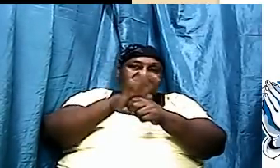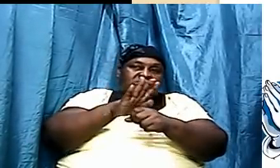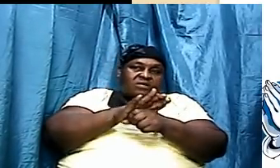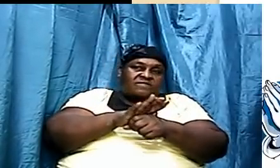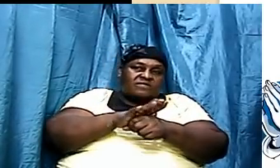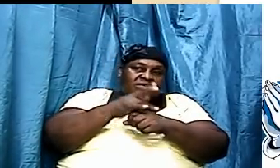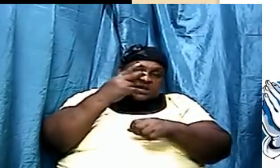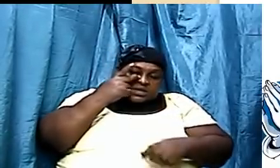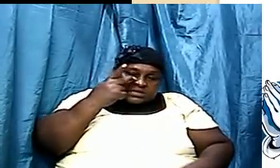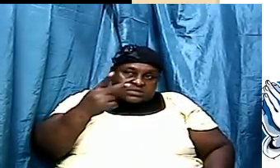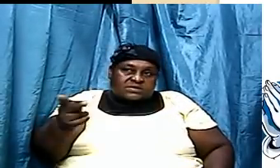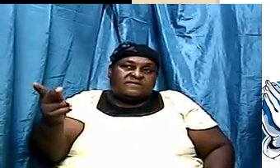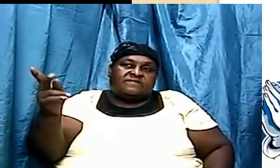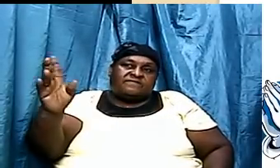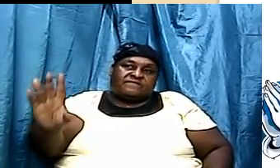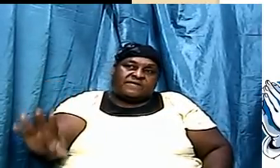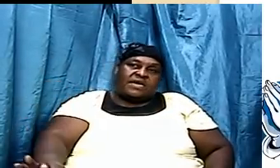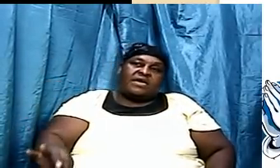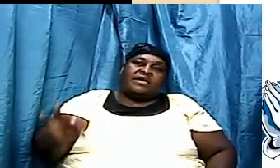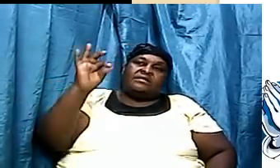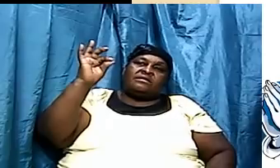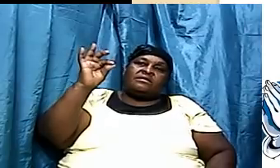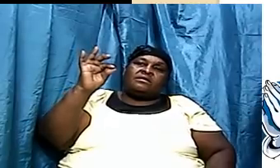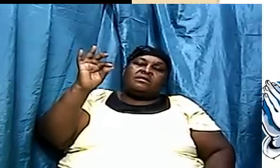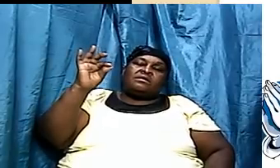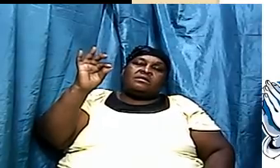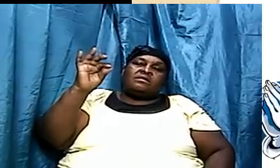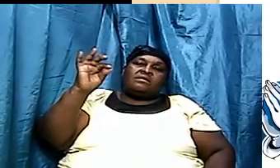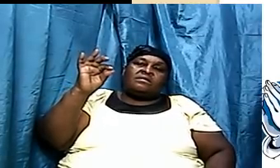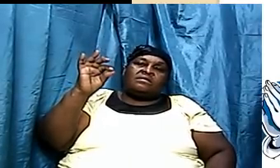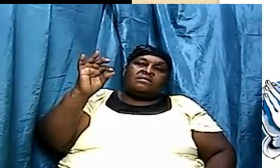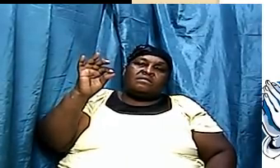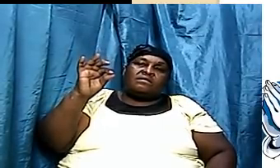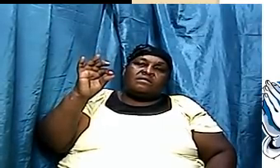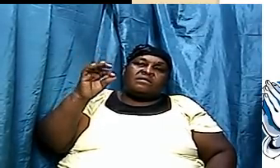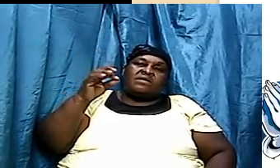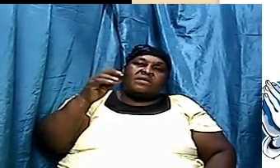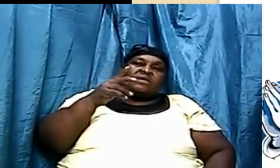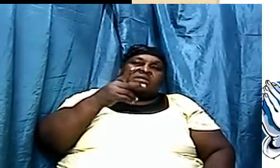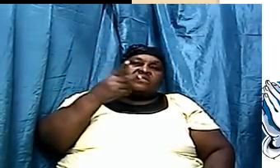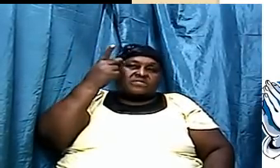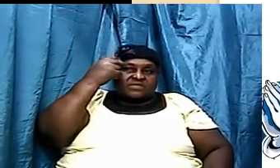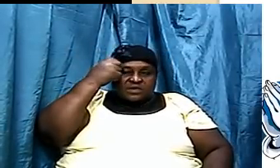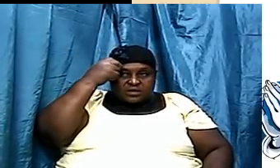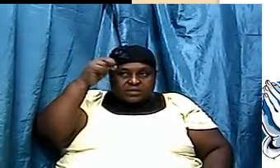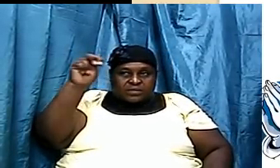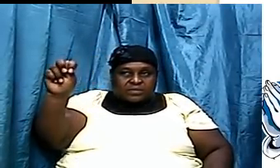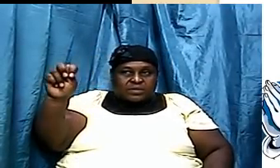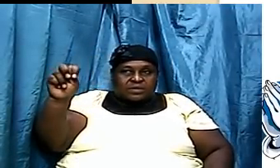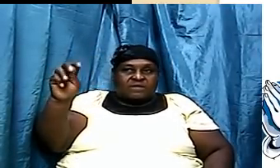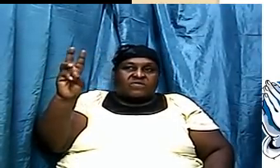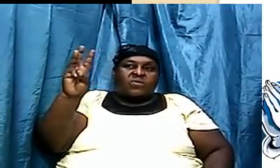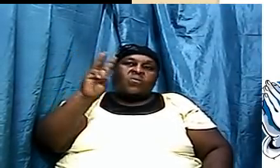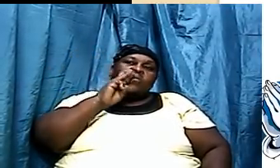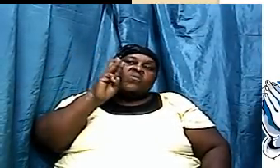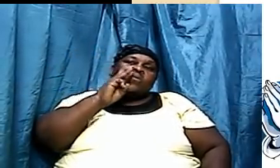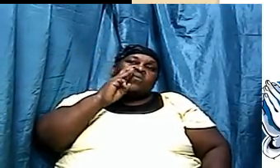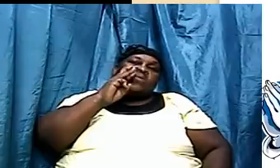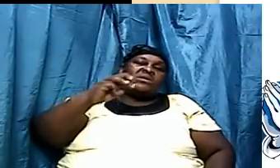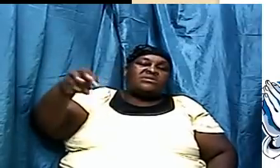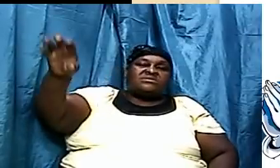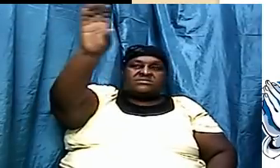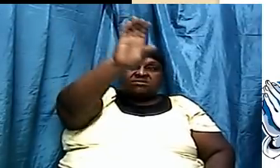the modern theory of the water cycle he looked at the hydraulic cycle and he said boy this is how it works this is from